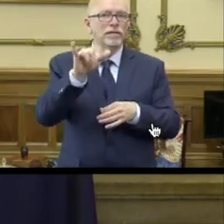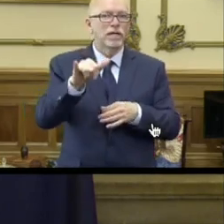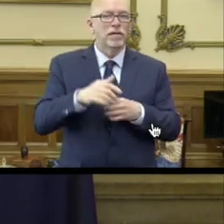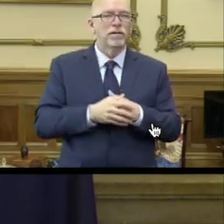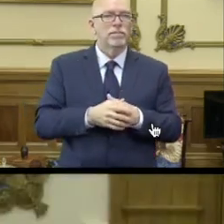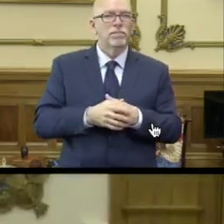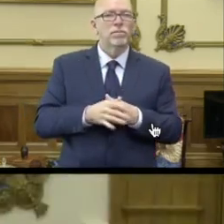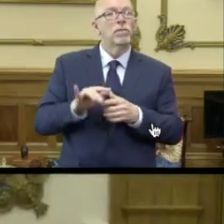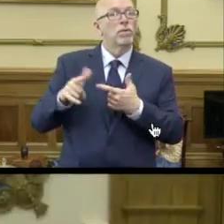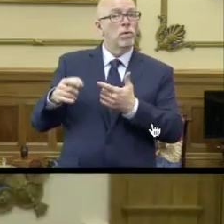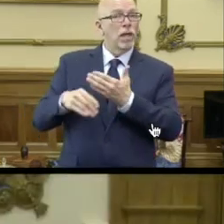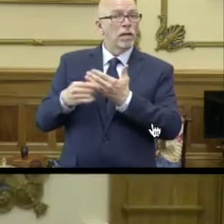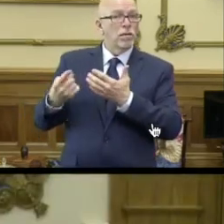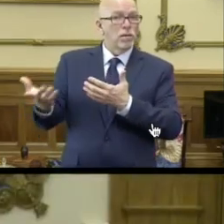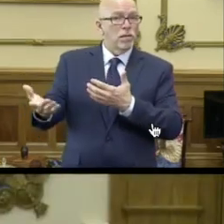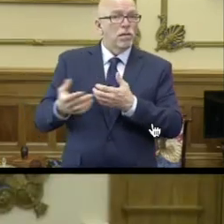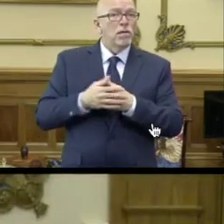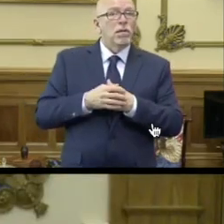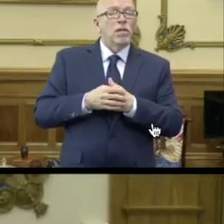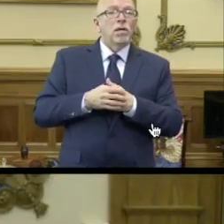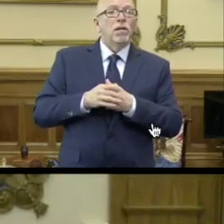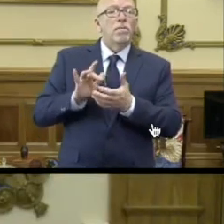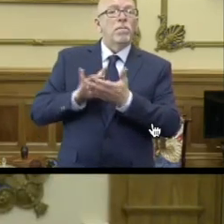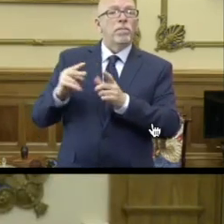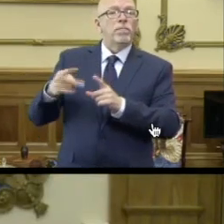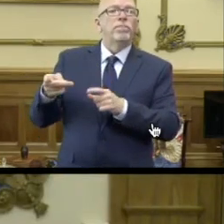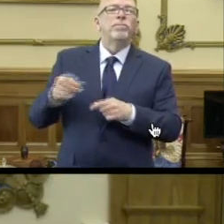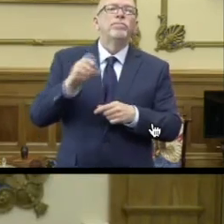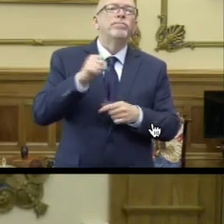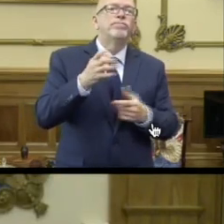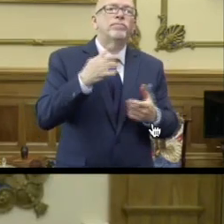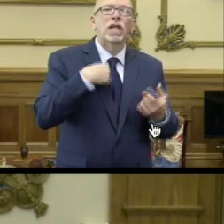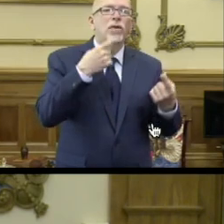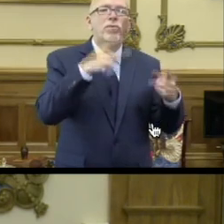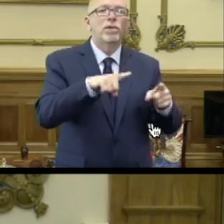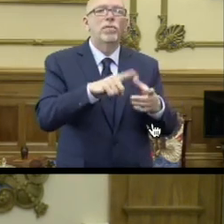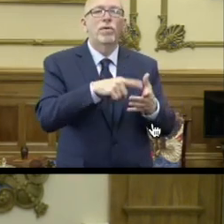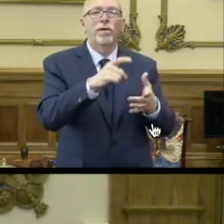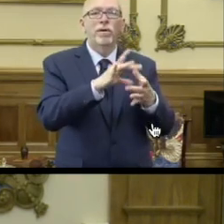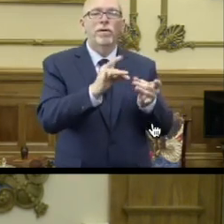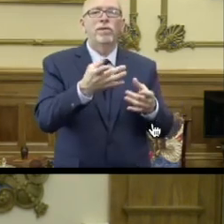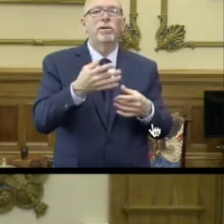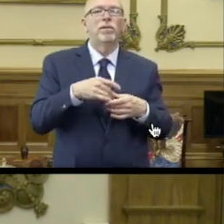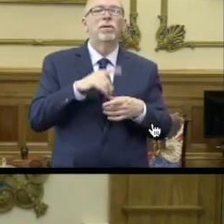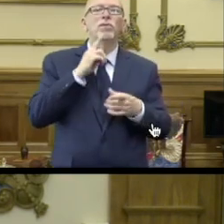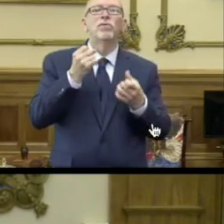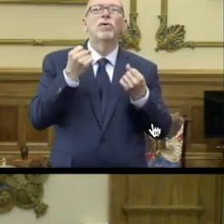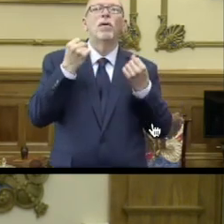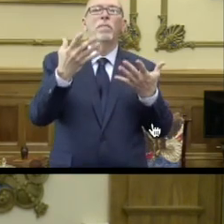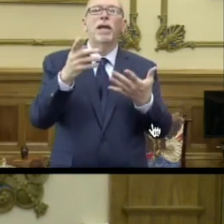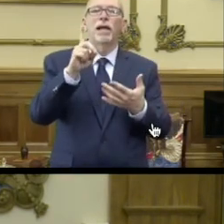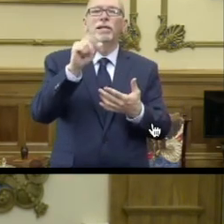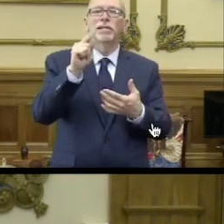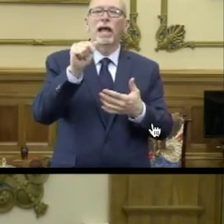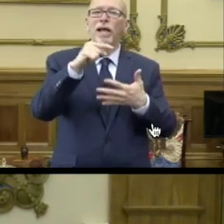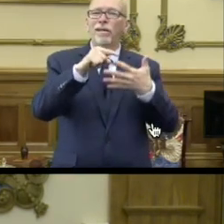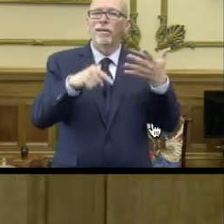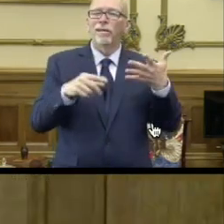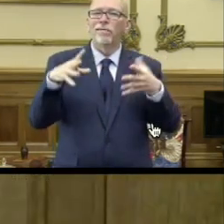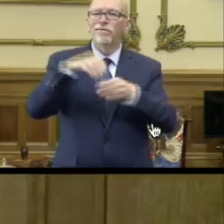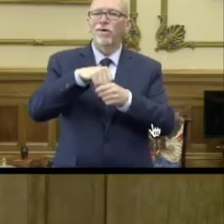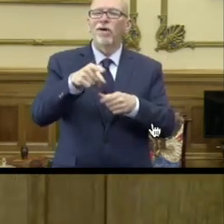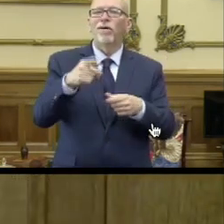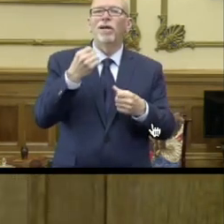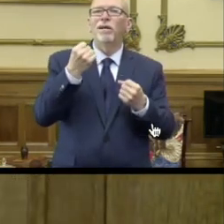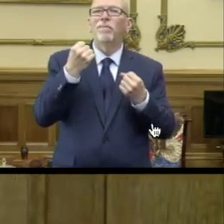You want to add to that from a medical perspective? Yeah, I mean, I agree with everything that you said, that there are so many data points that are coming into this. And it's